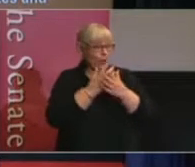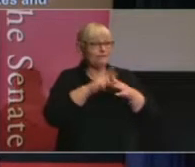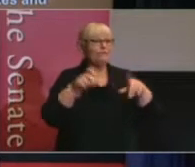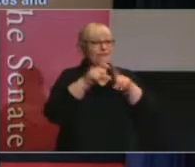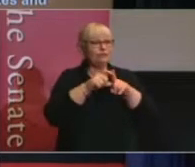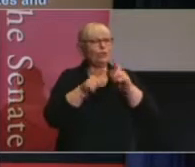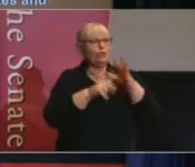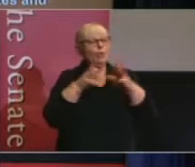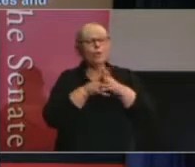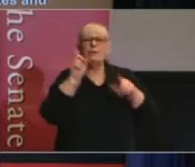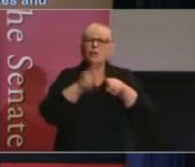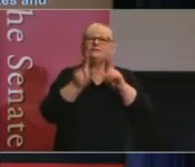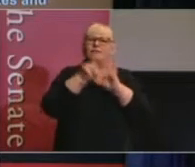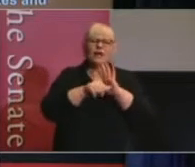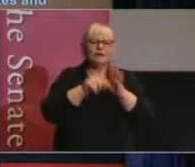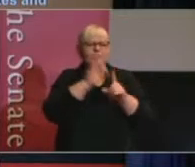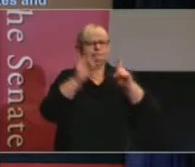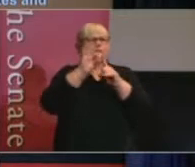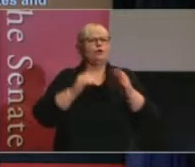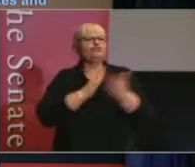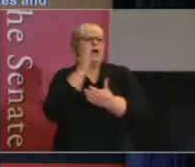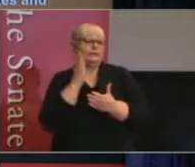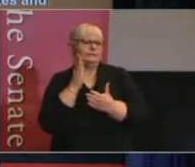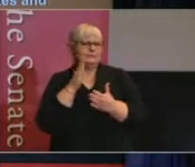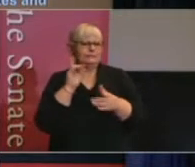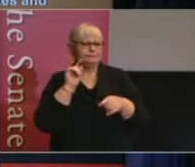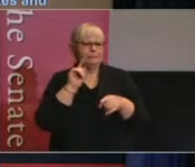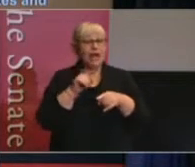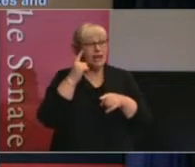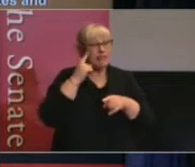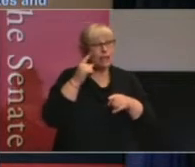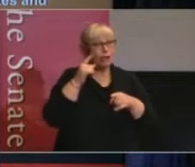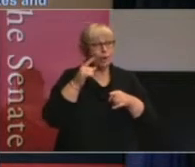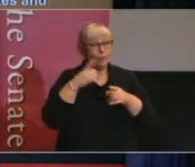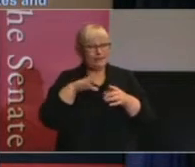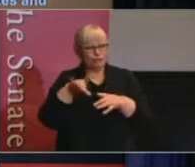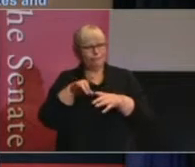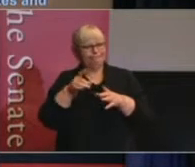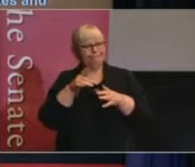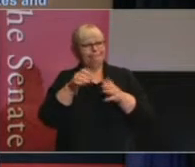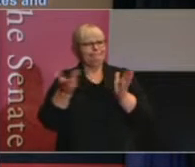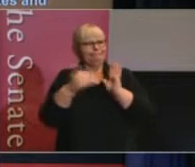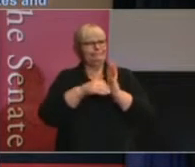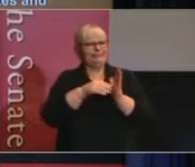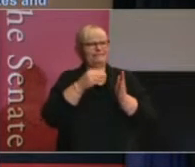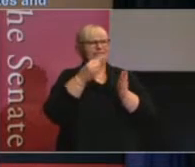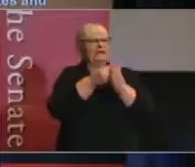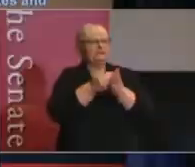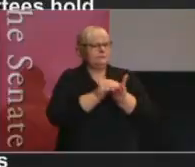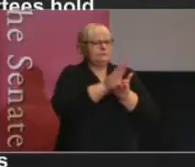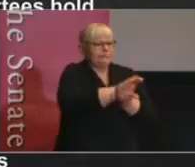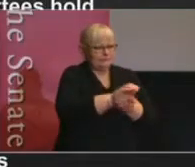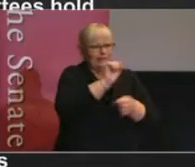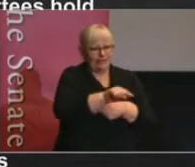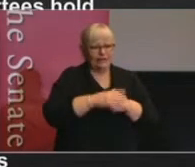enhancing in nature. So I think this is an area for investment if we care about rights protection. Big